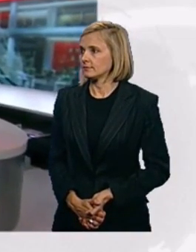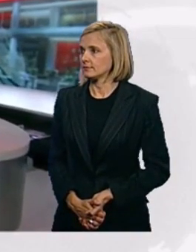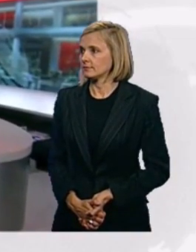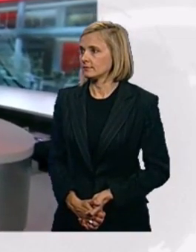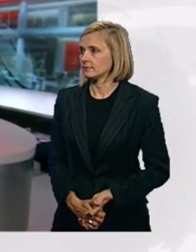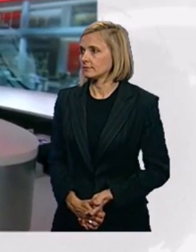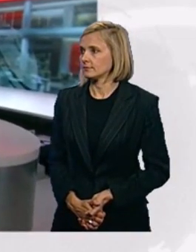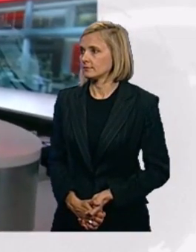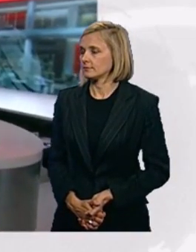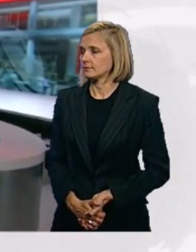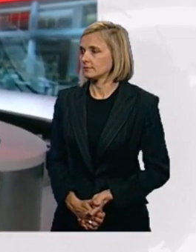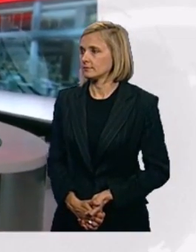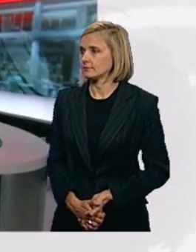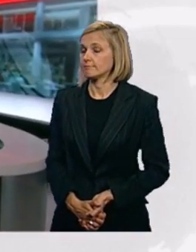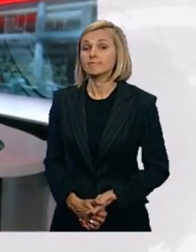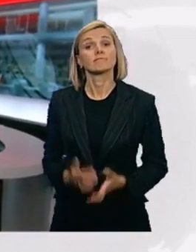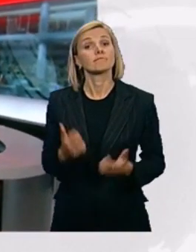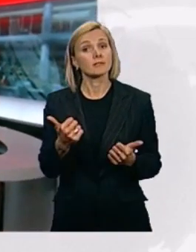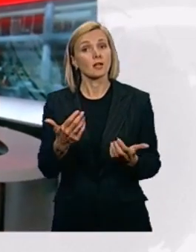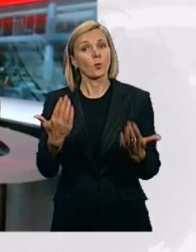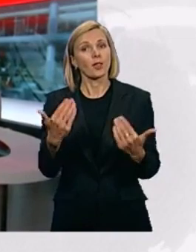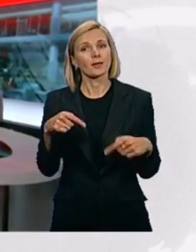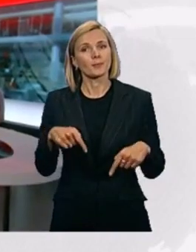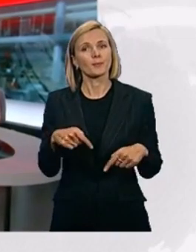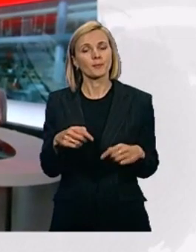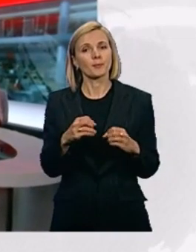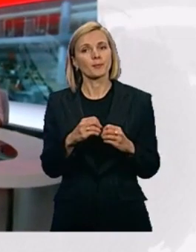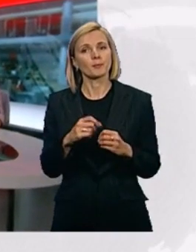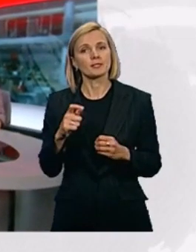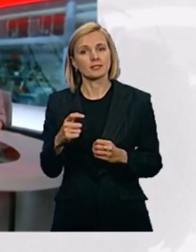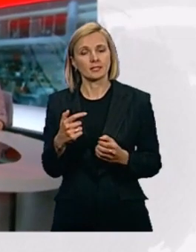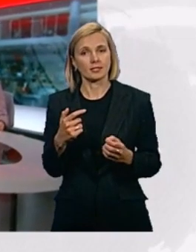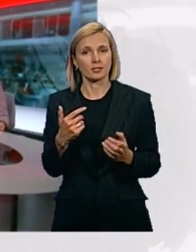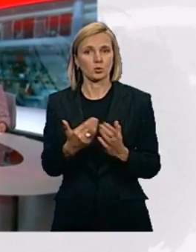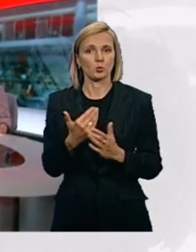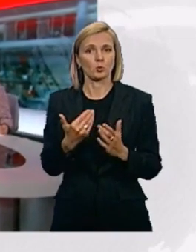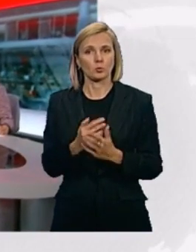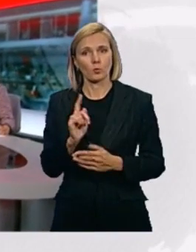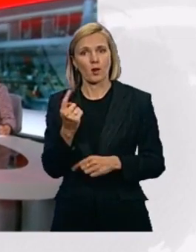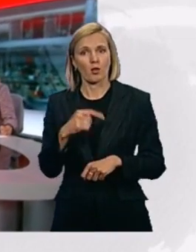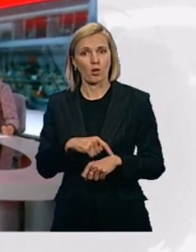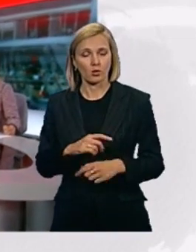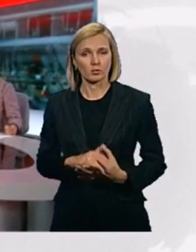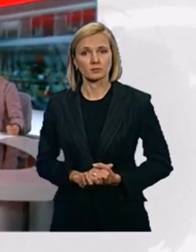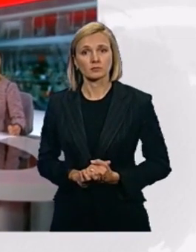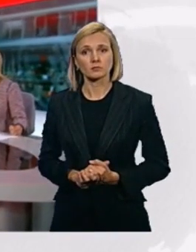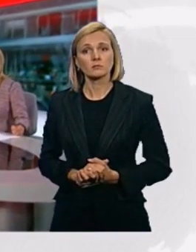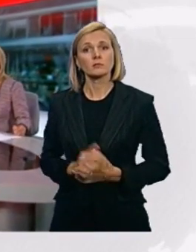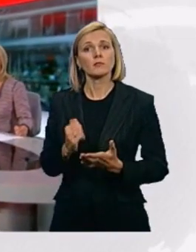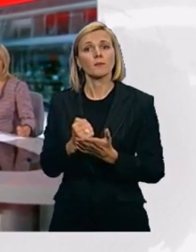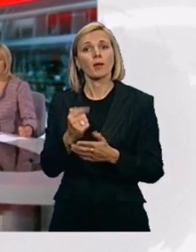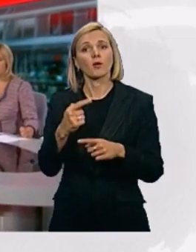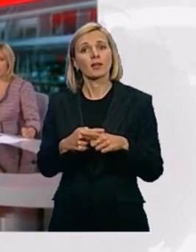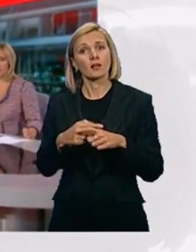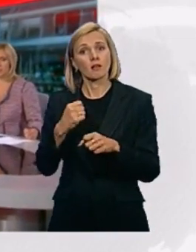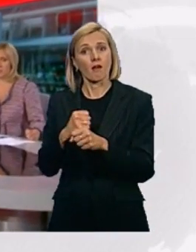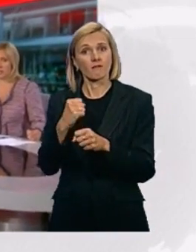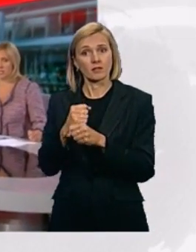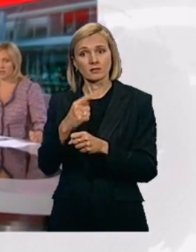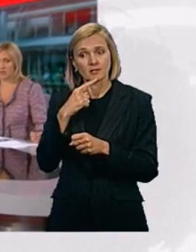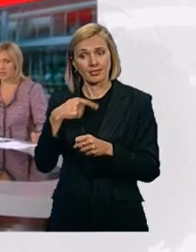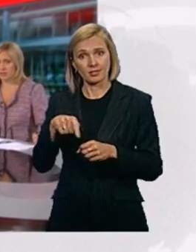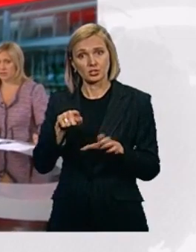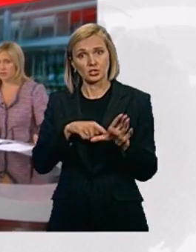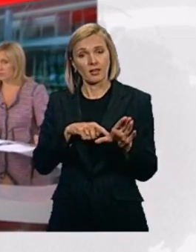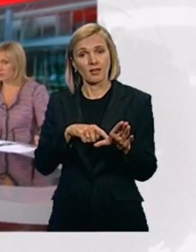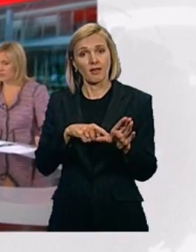Good afternoon and welcome to the BBC News at one. The governor of the Bank of England says inflation will probably hit 5% later this year, putting extra